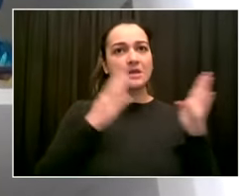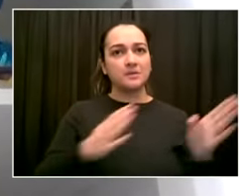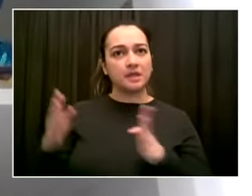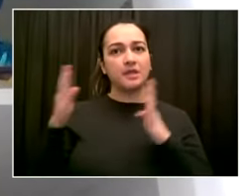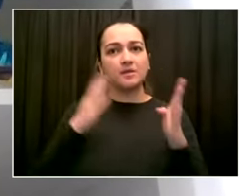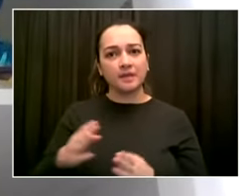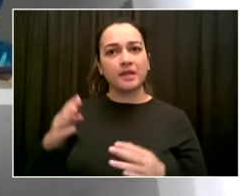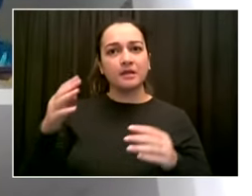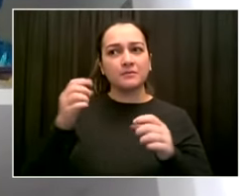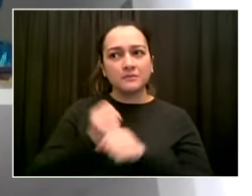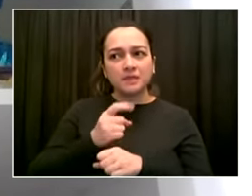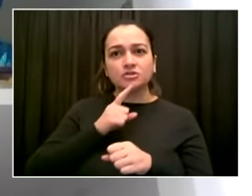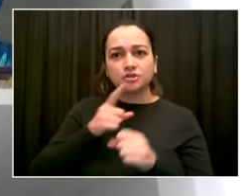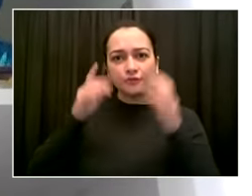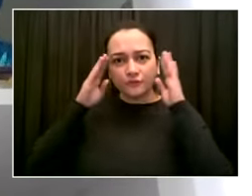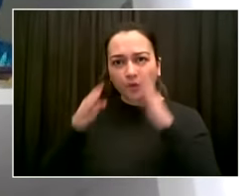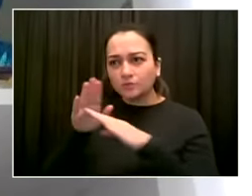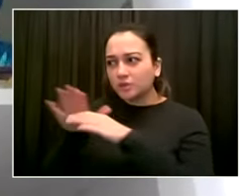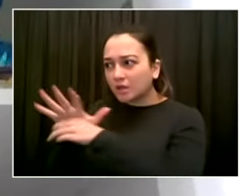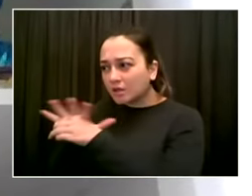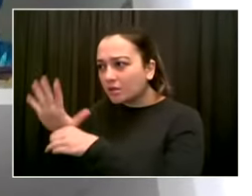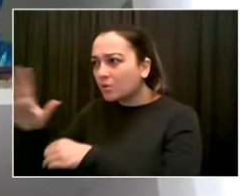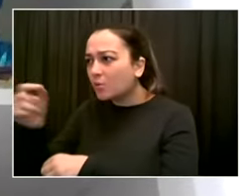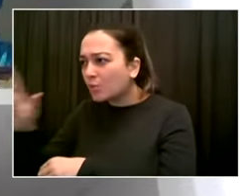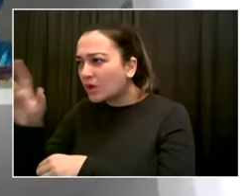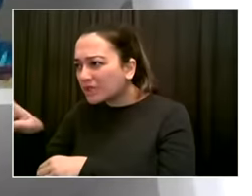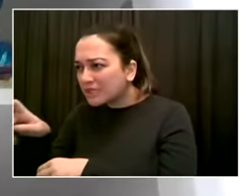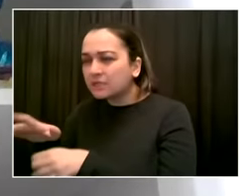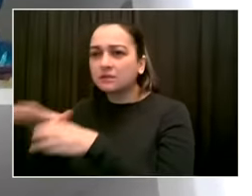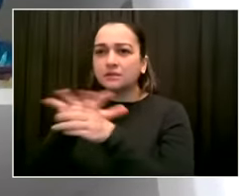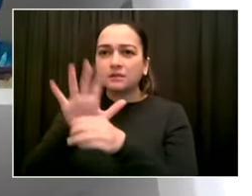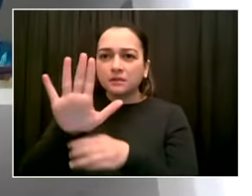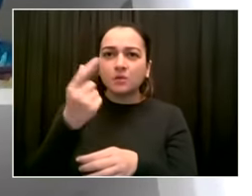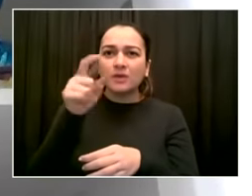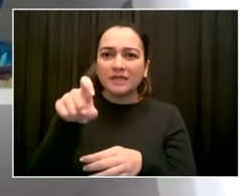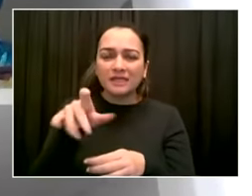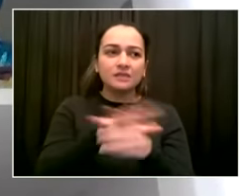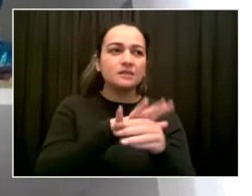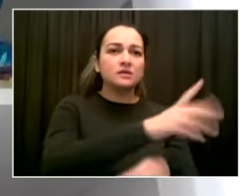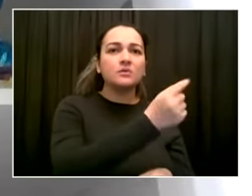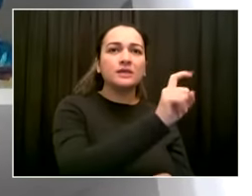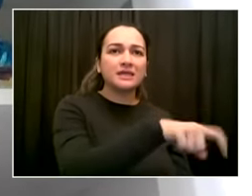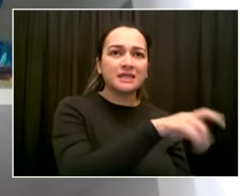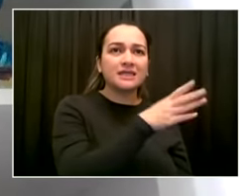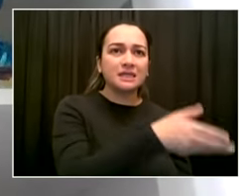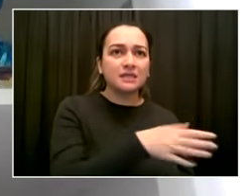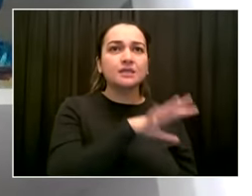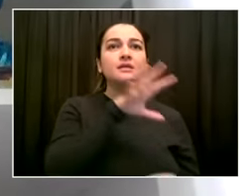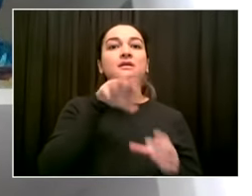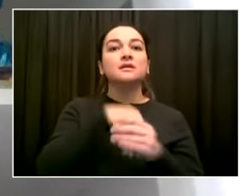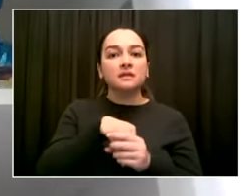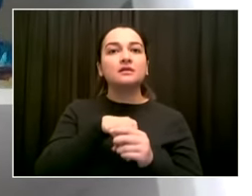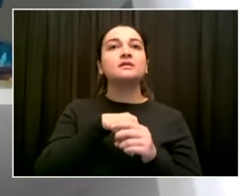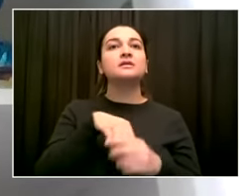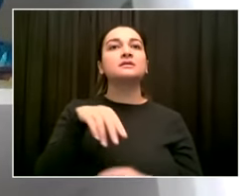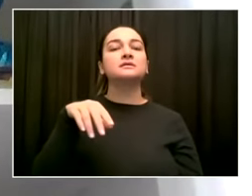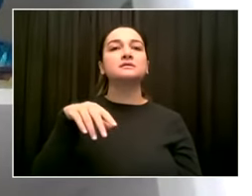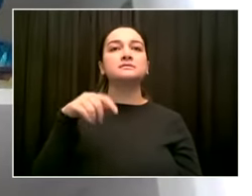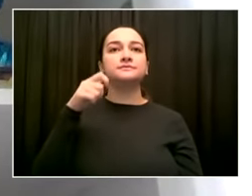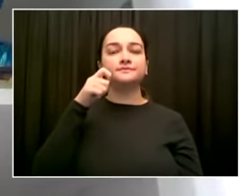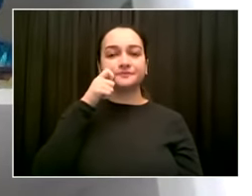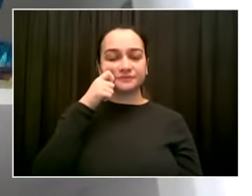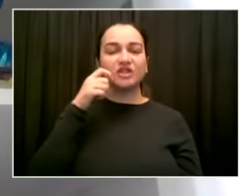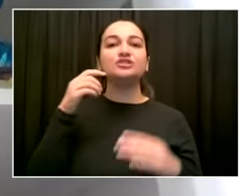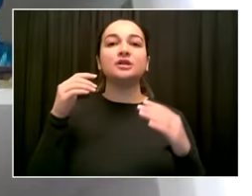identified, making sure we're serving the folks who need it most, making sure that they can participate in this recovery for all, to ensure that we've got a